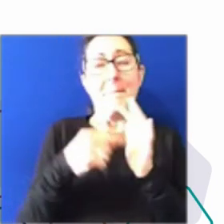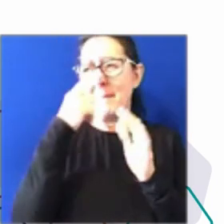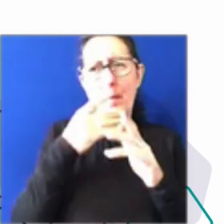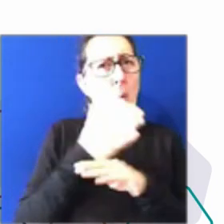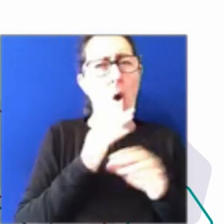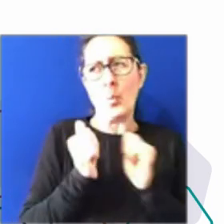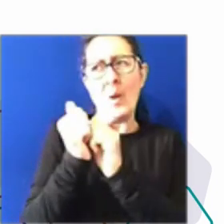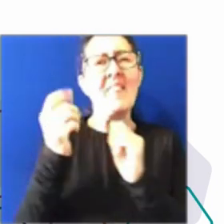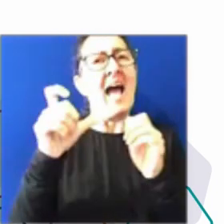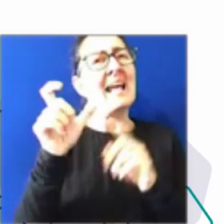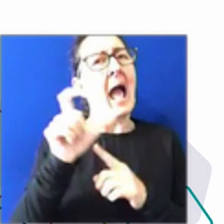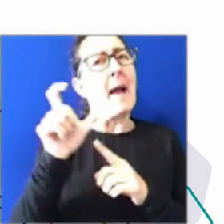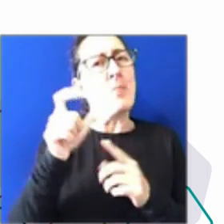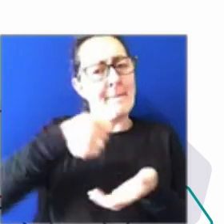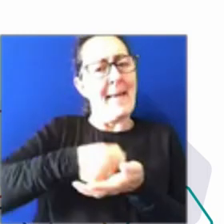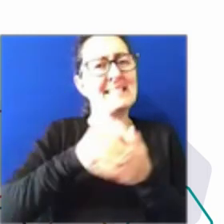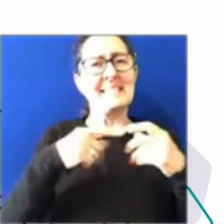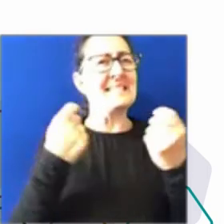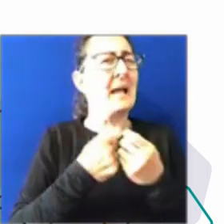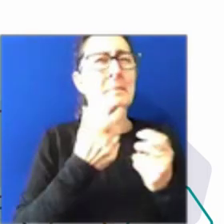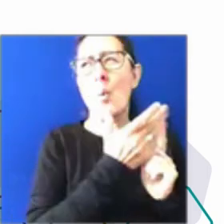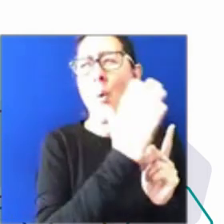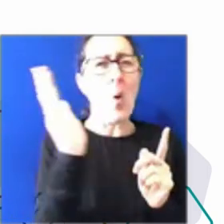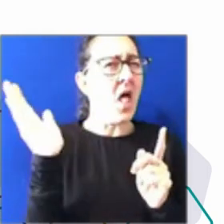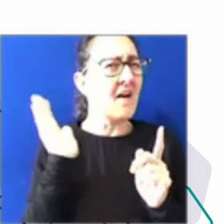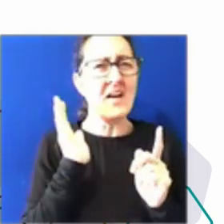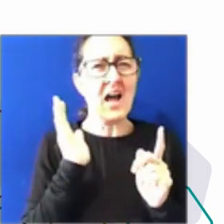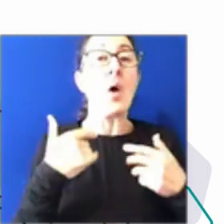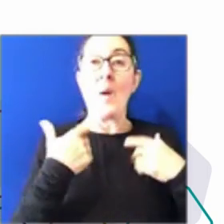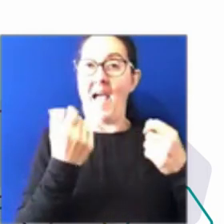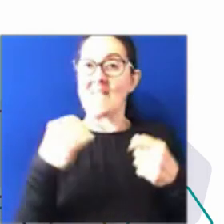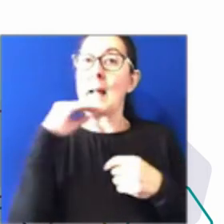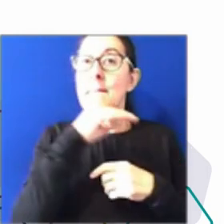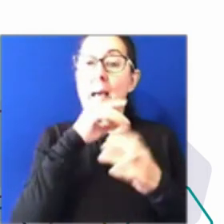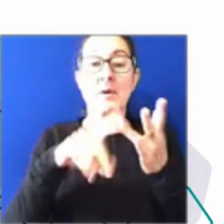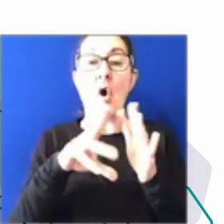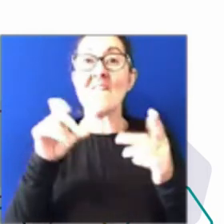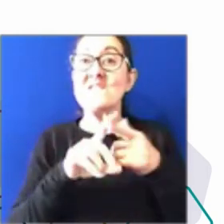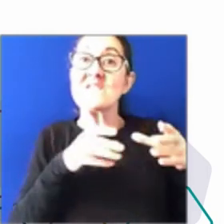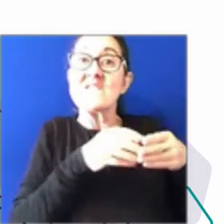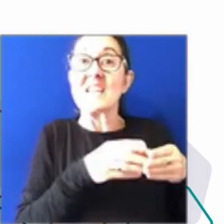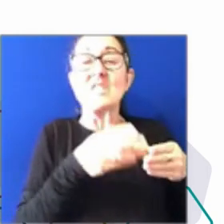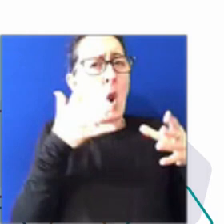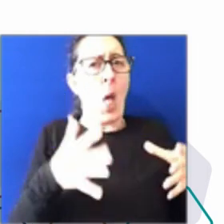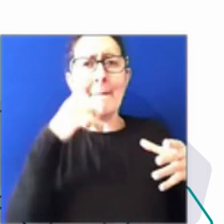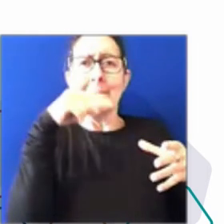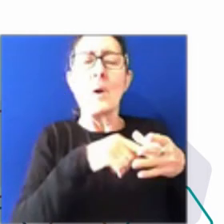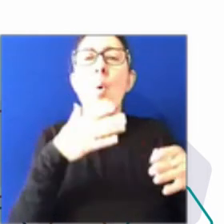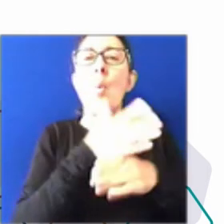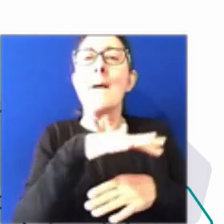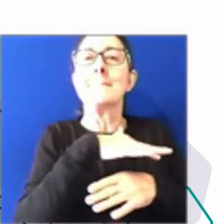so we will always have that conversation. We have a large cohort in our Melbourne office of people who do workplace relations and that team's based in